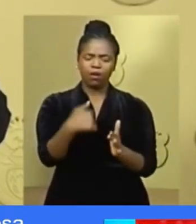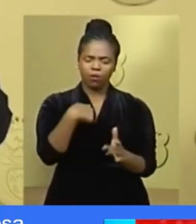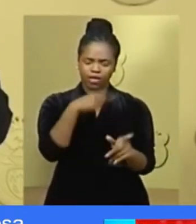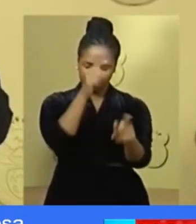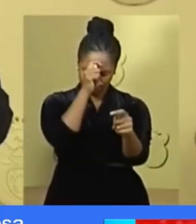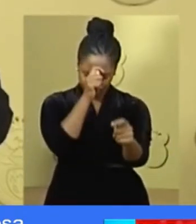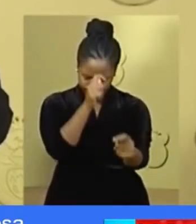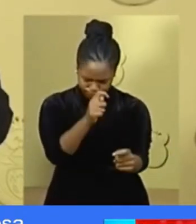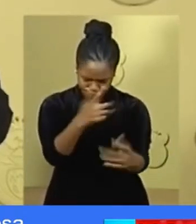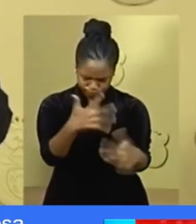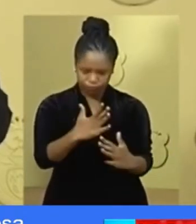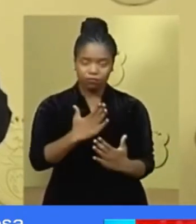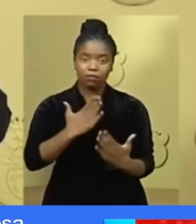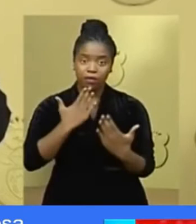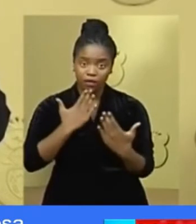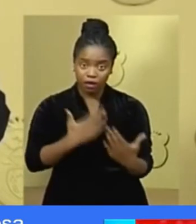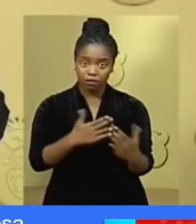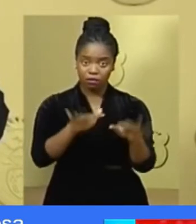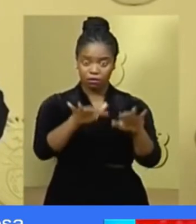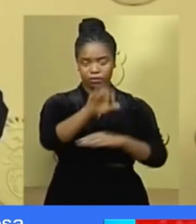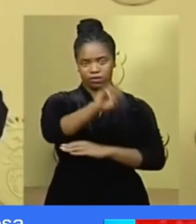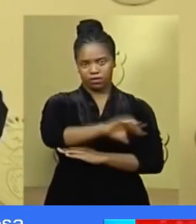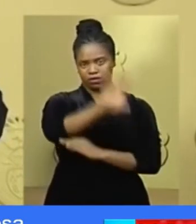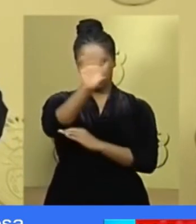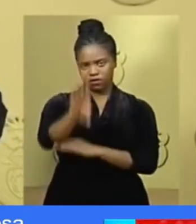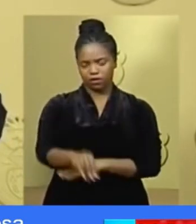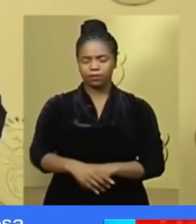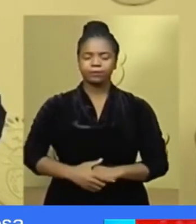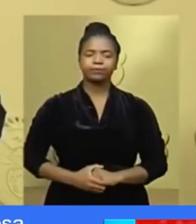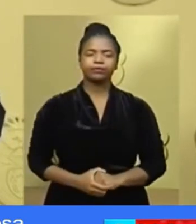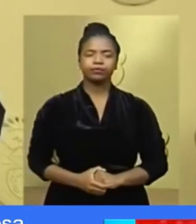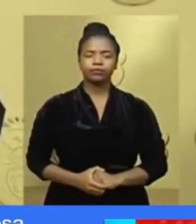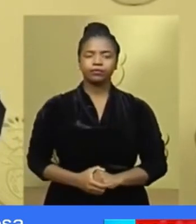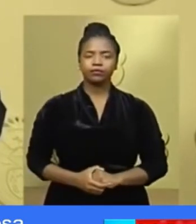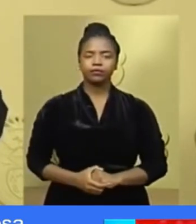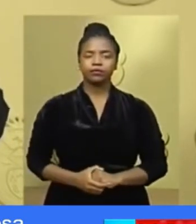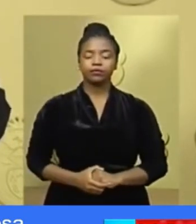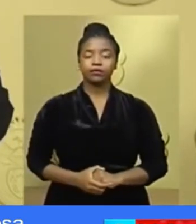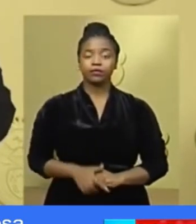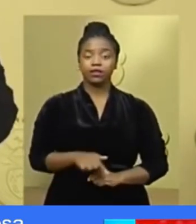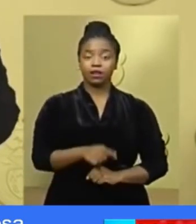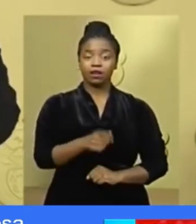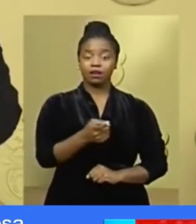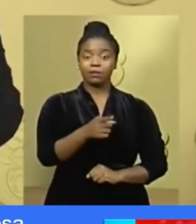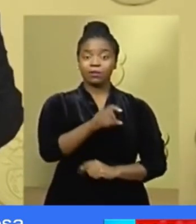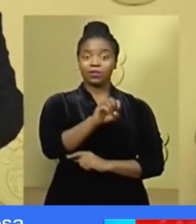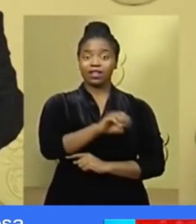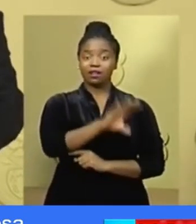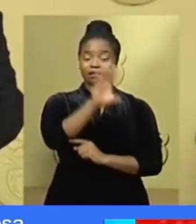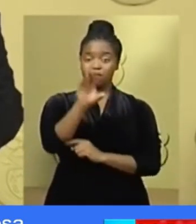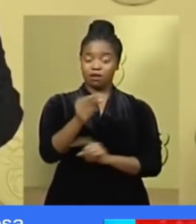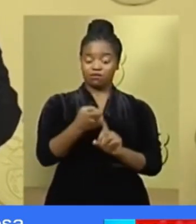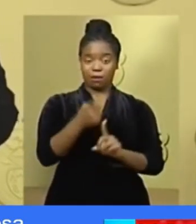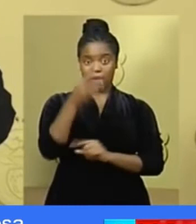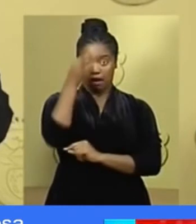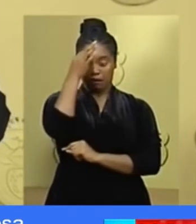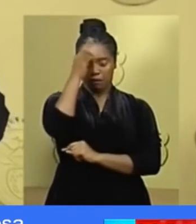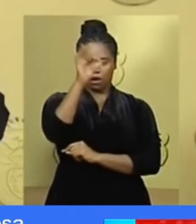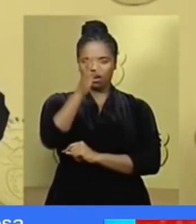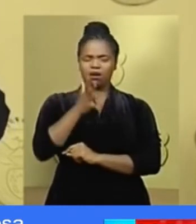we salute you and we thank you. On behalf of the nation, I would also like to thank